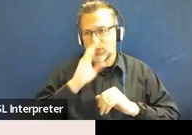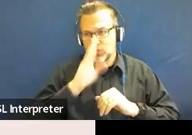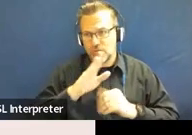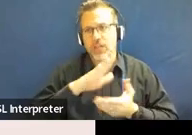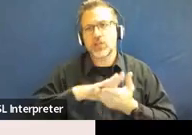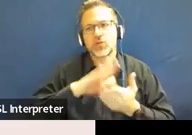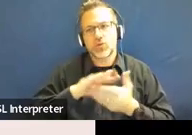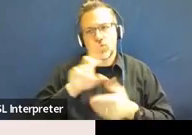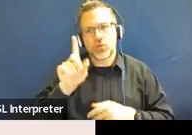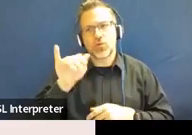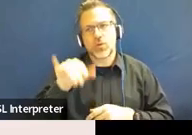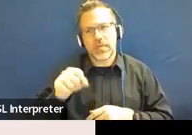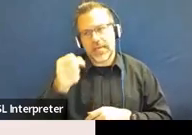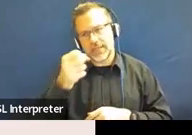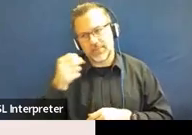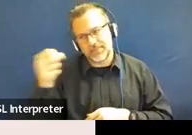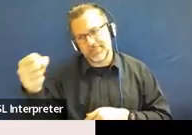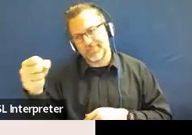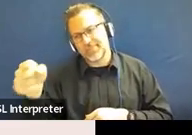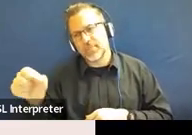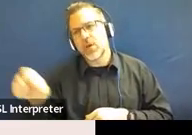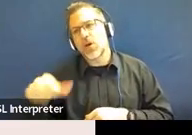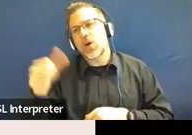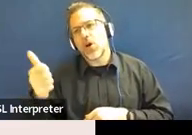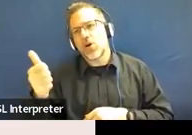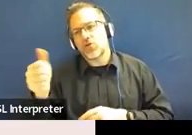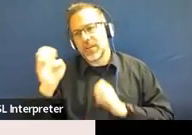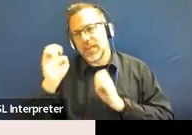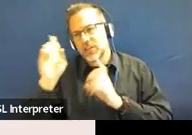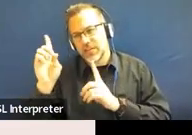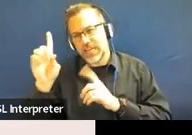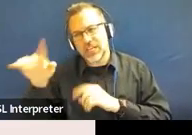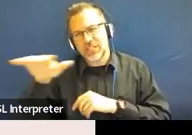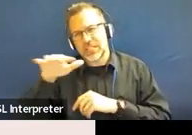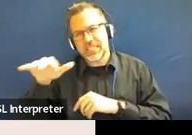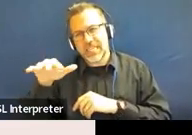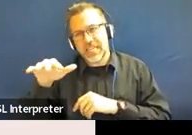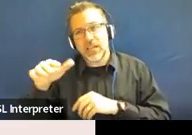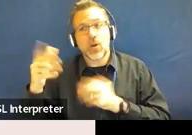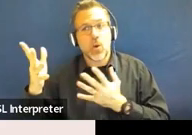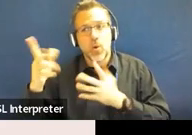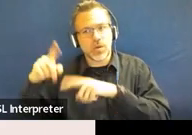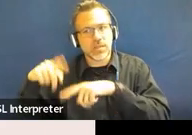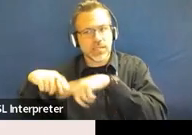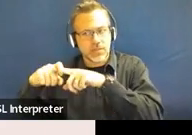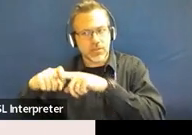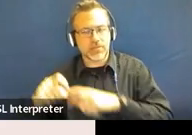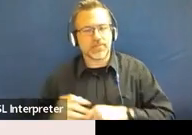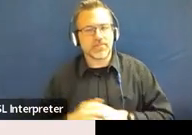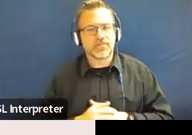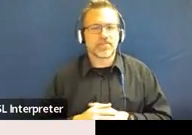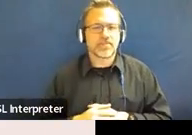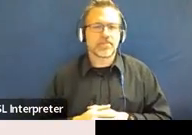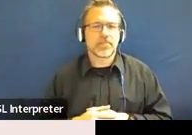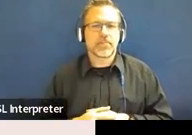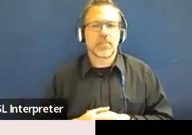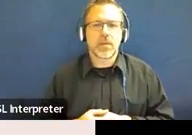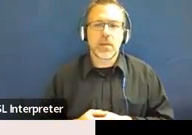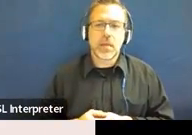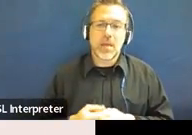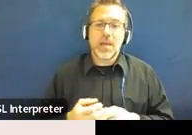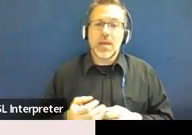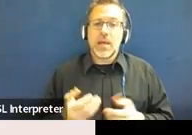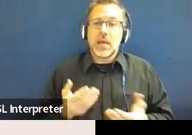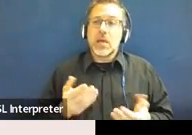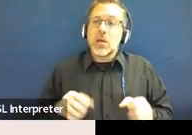appropriate interim alternate educational setting, another setting, or suspension. This may be additional removal of not more